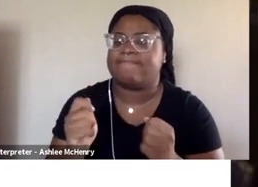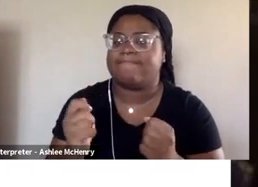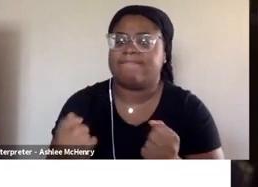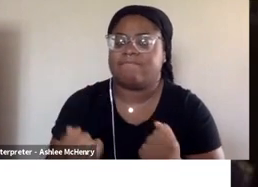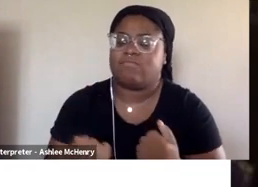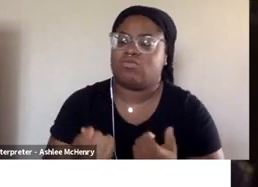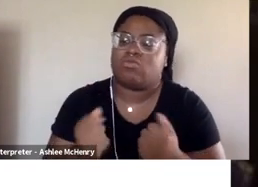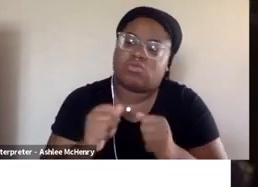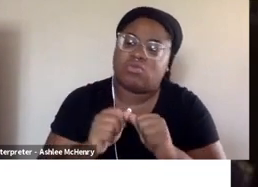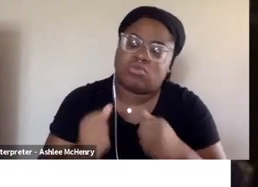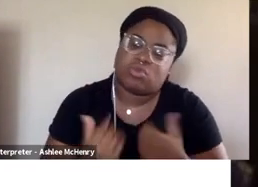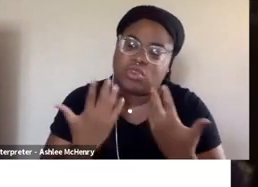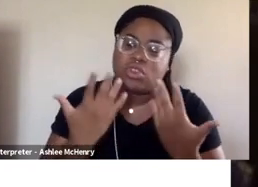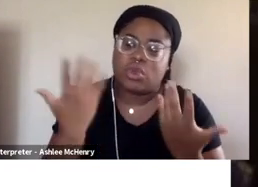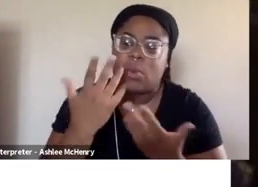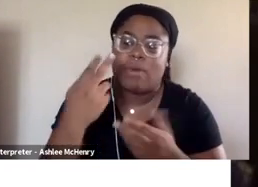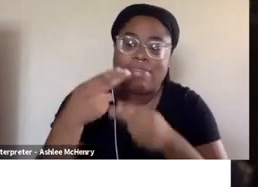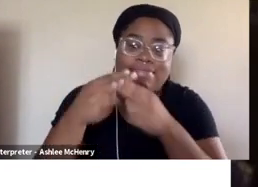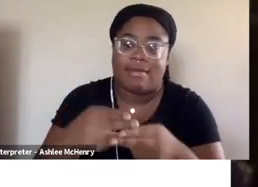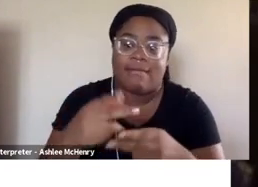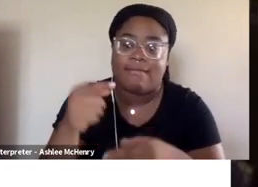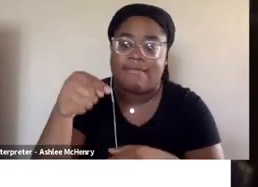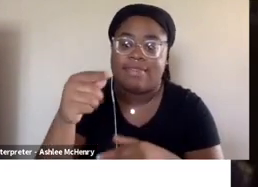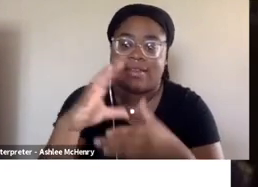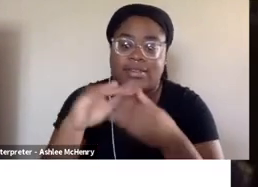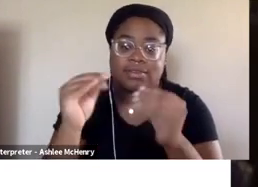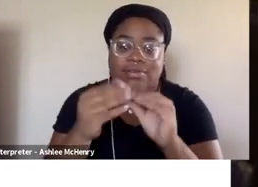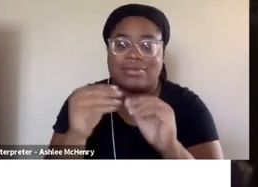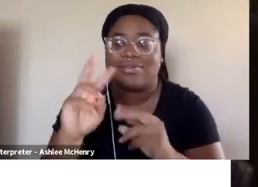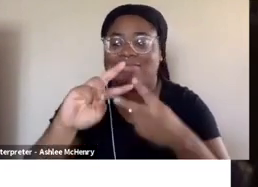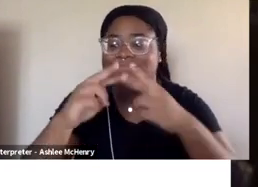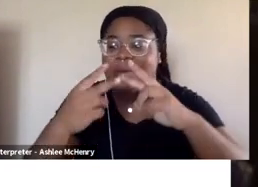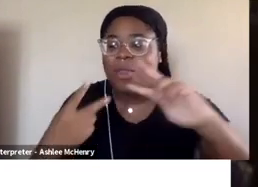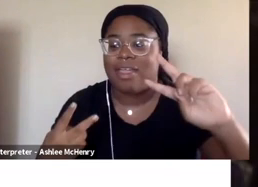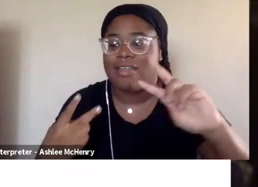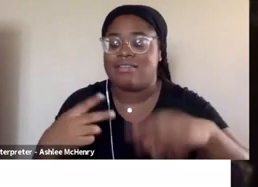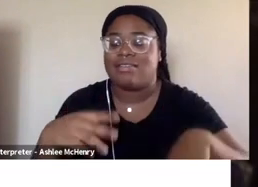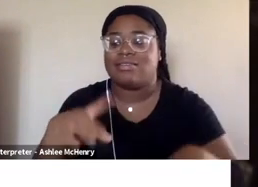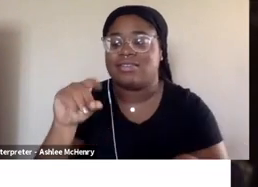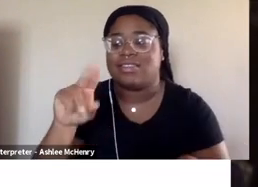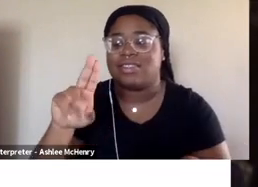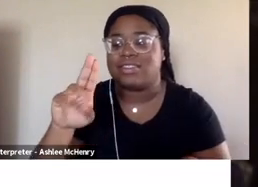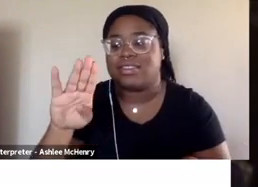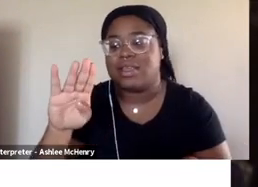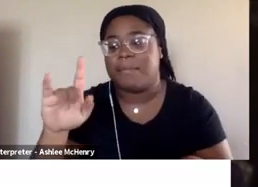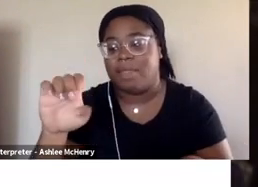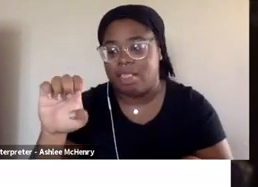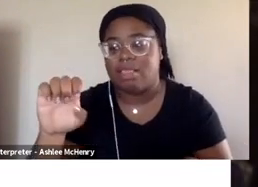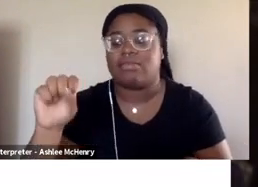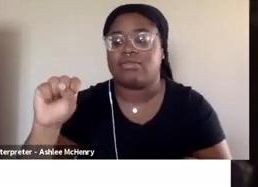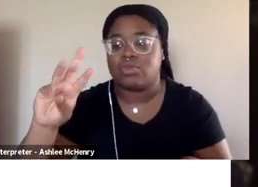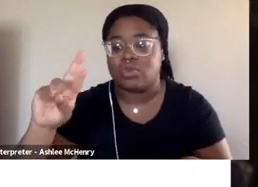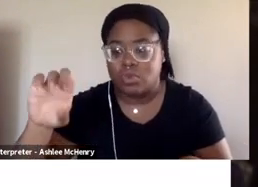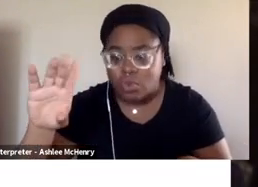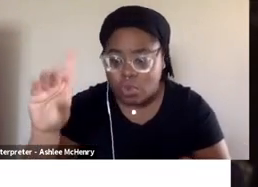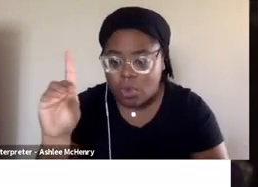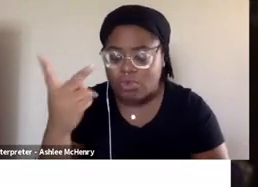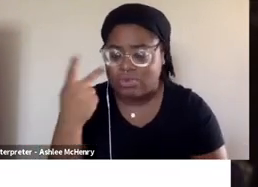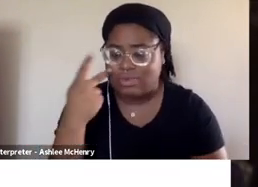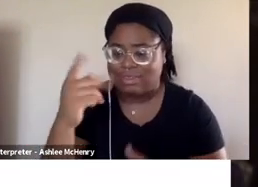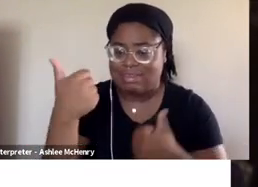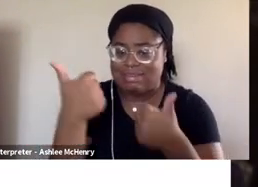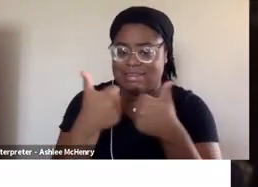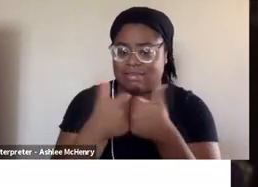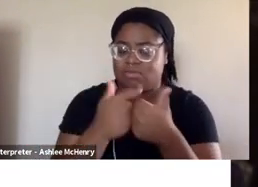what we ended up naming the study right the double edged sword. Because what we found is that video game spaces are meaningful